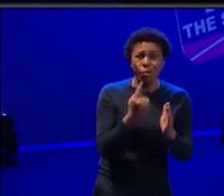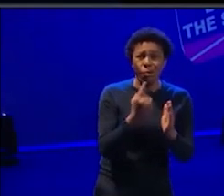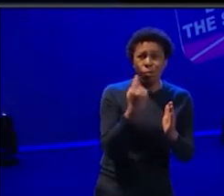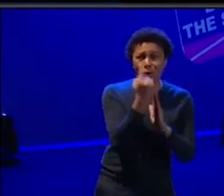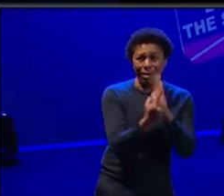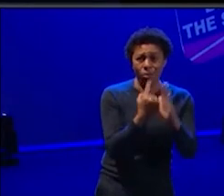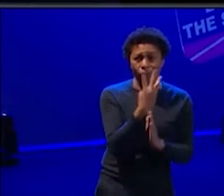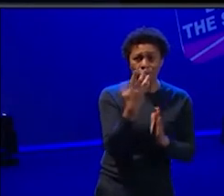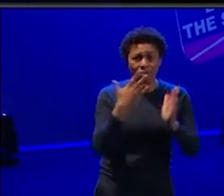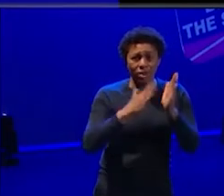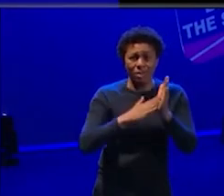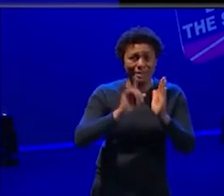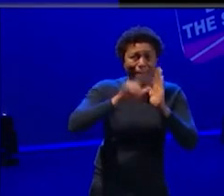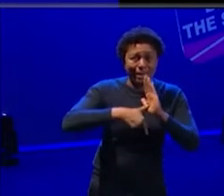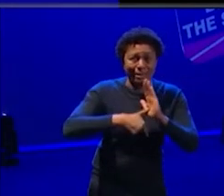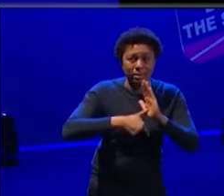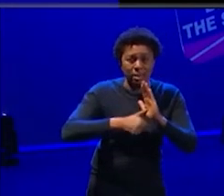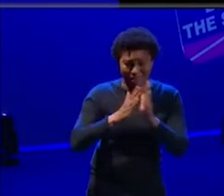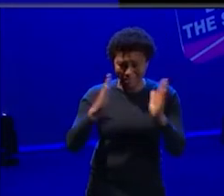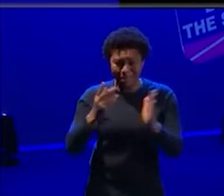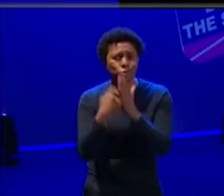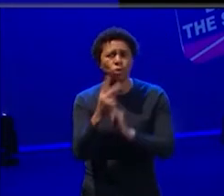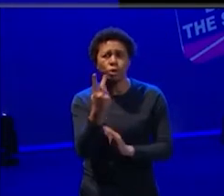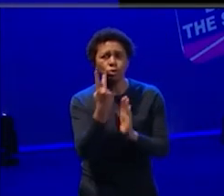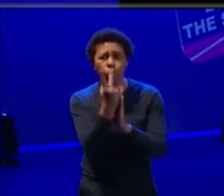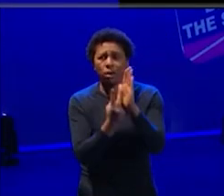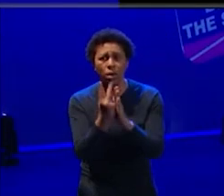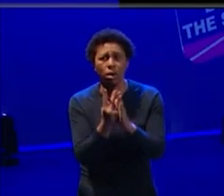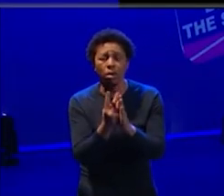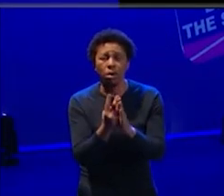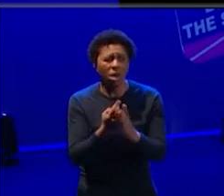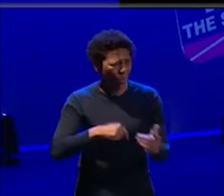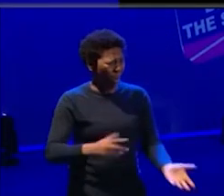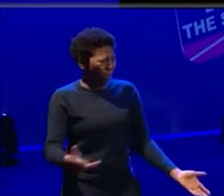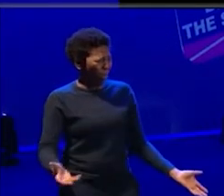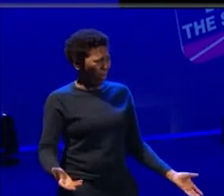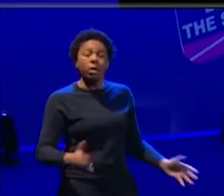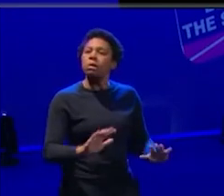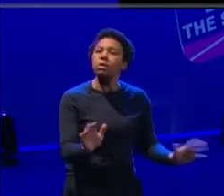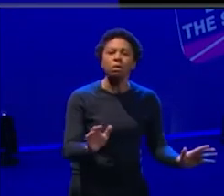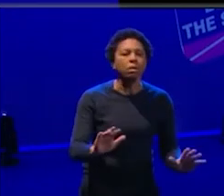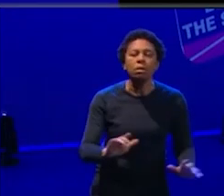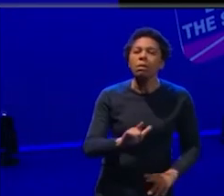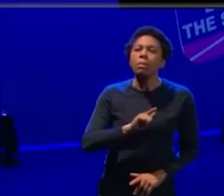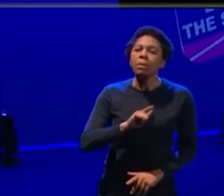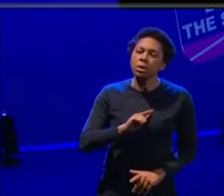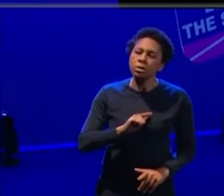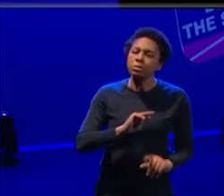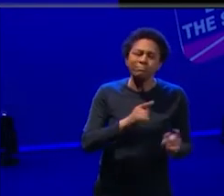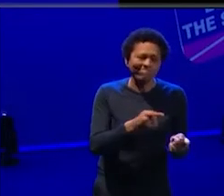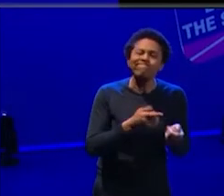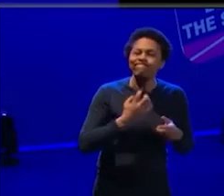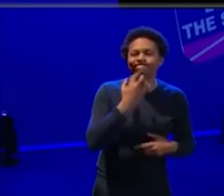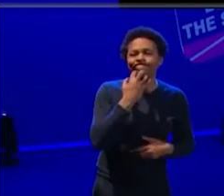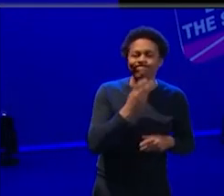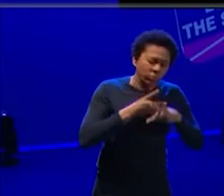But the reason is, is because, you know, perhaps their parent has left them in sole care of a younger sibling. Um, and that's an unavoidable situation in their